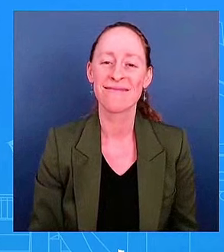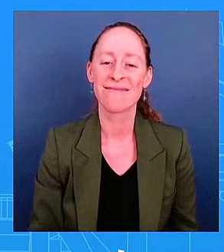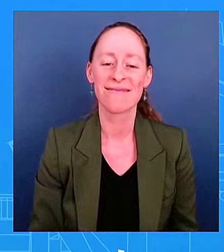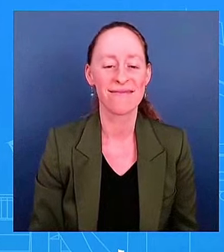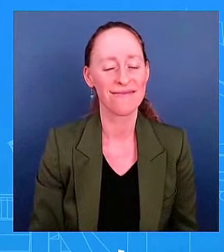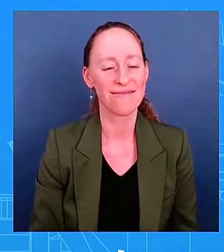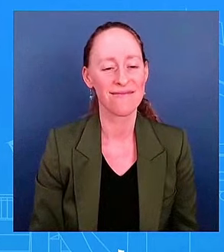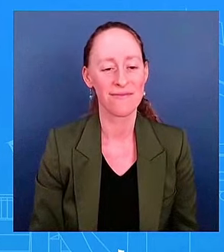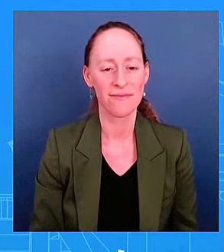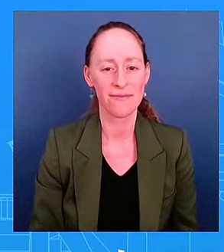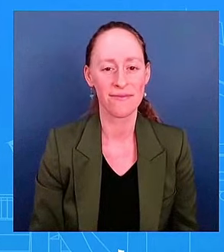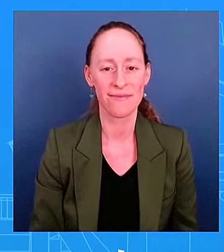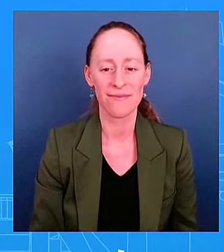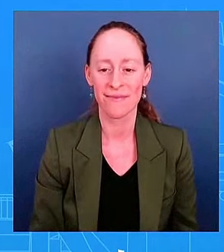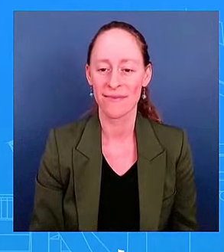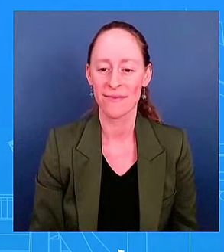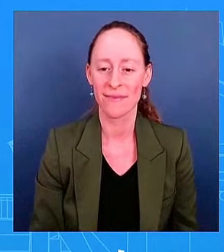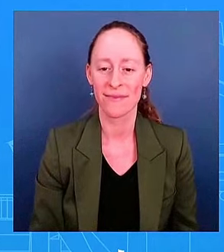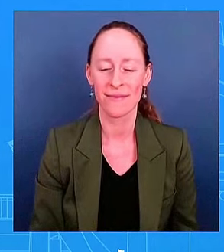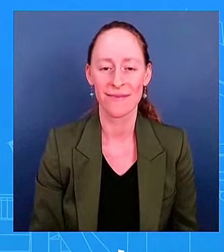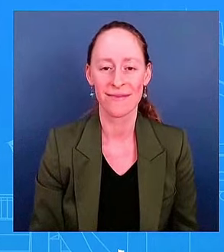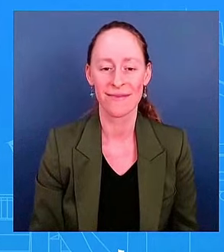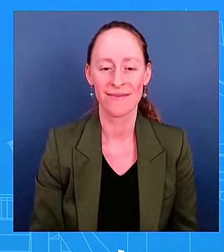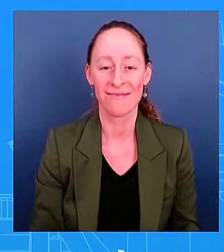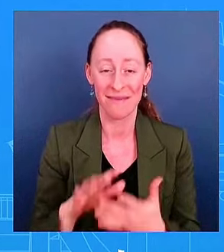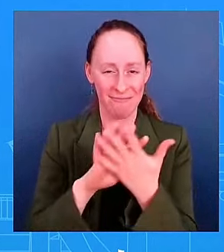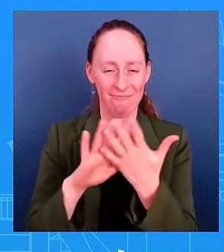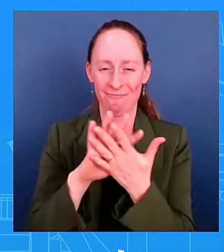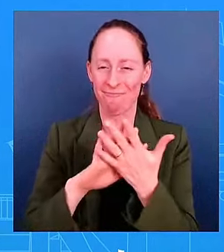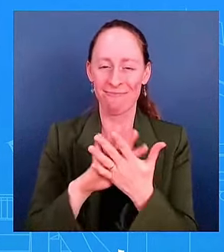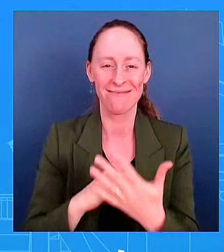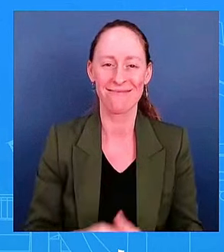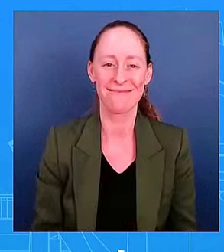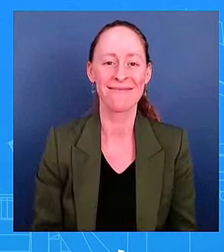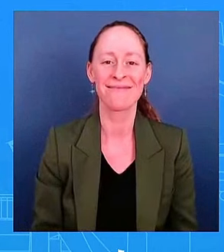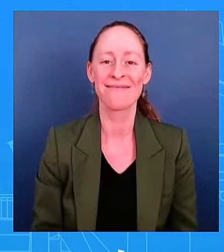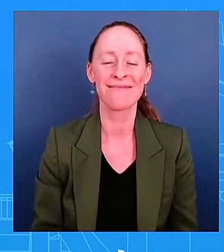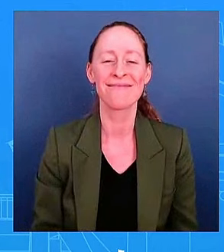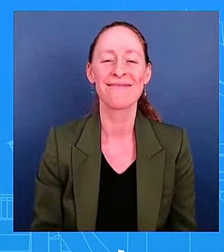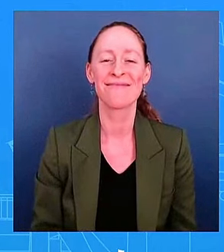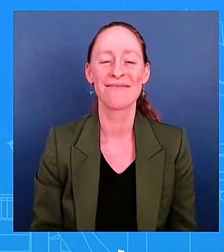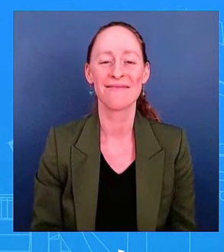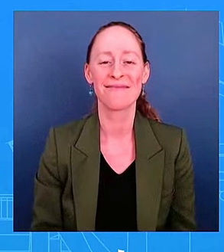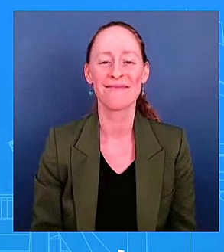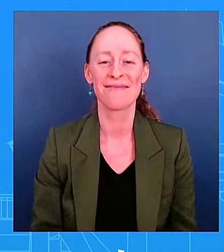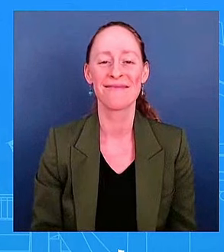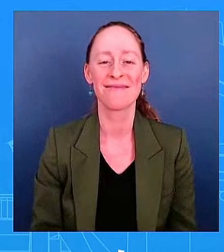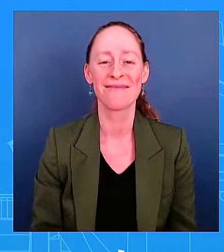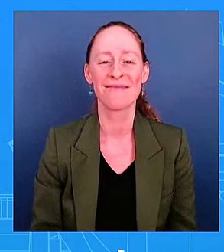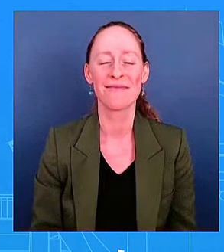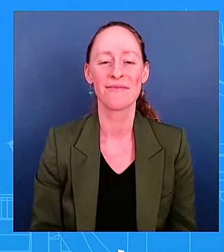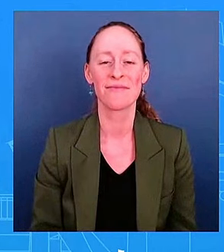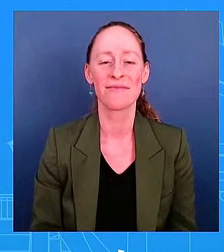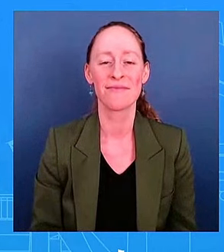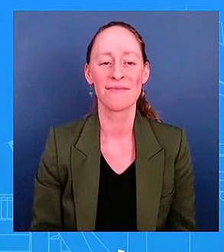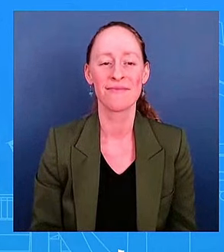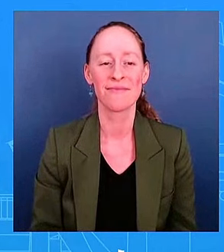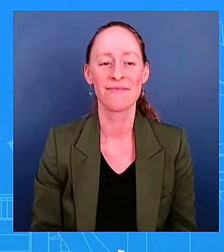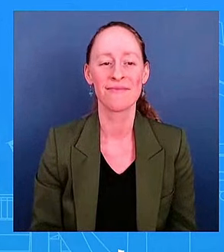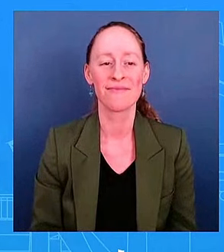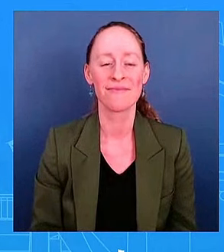He's like, just brought me up in the briefing room. I have something to say. I would also note that,